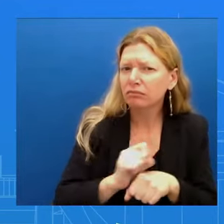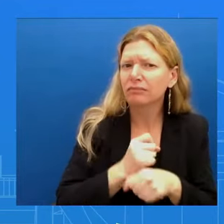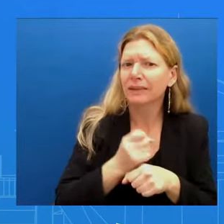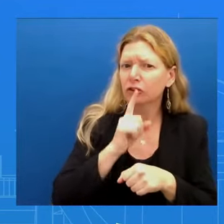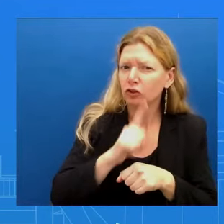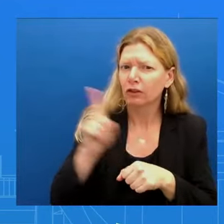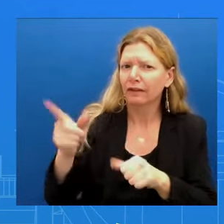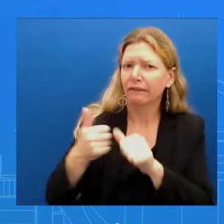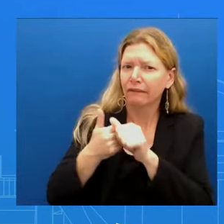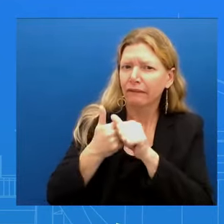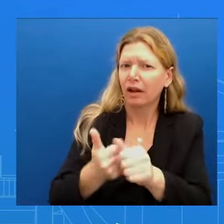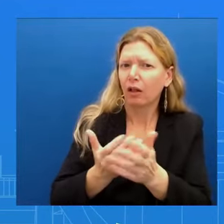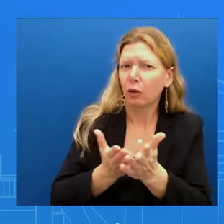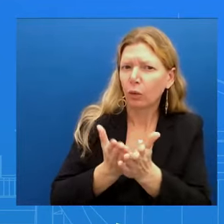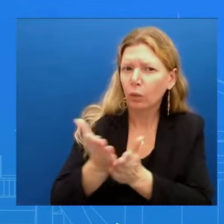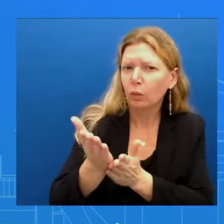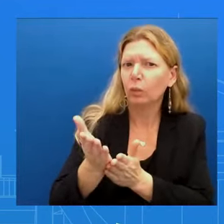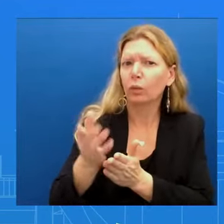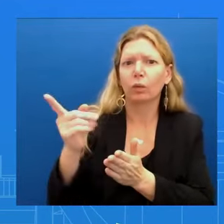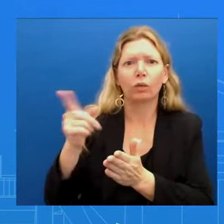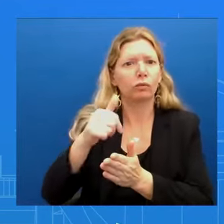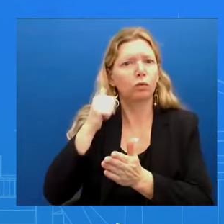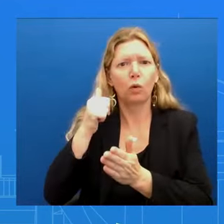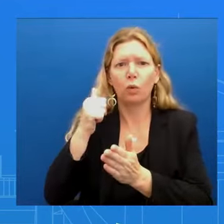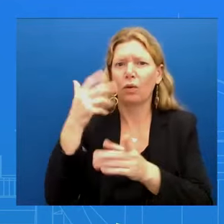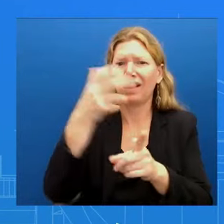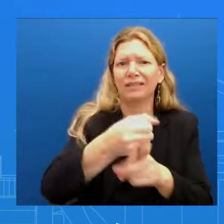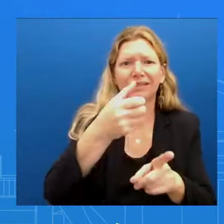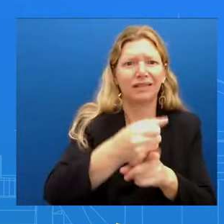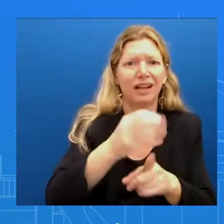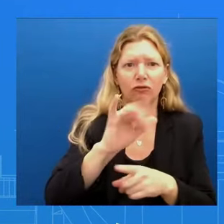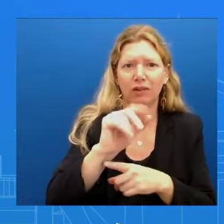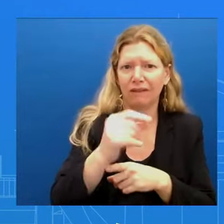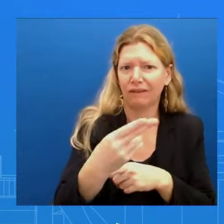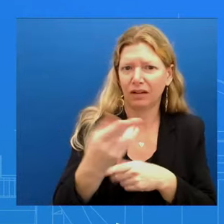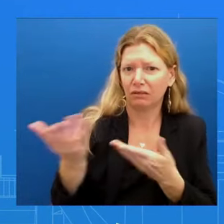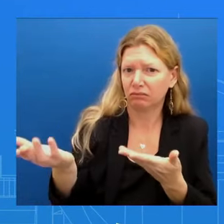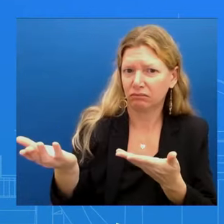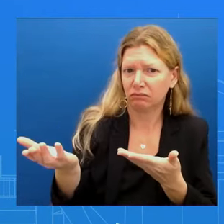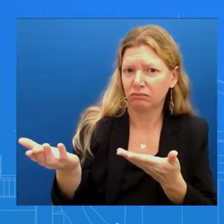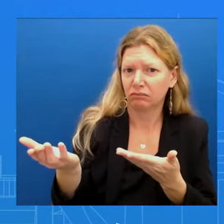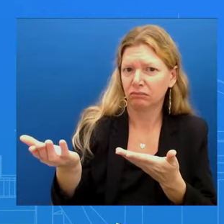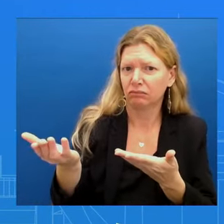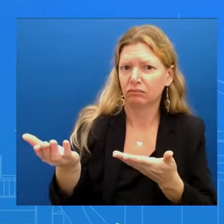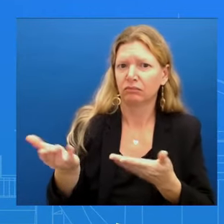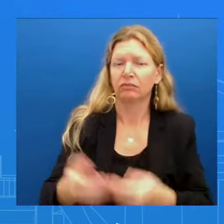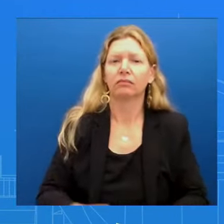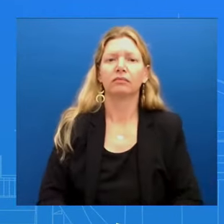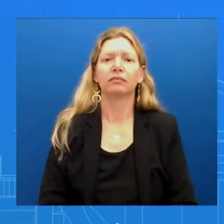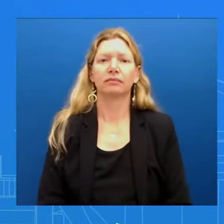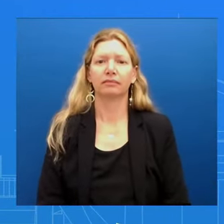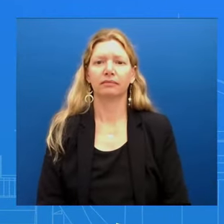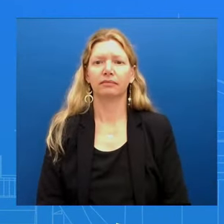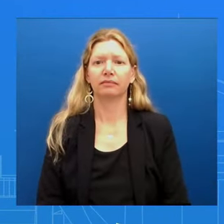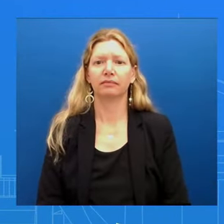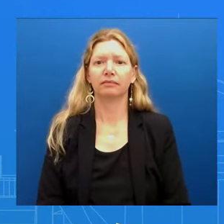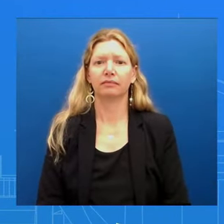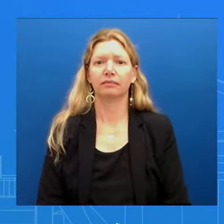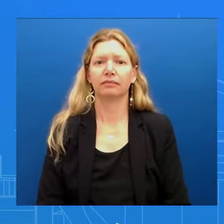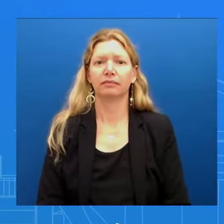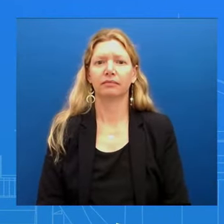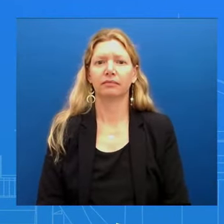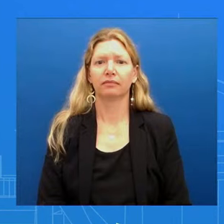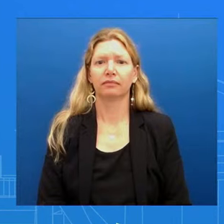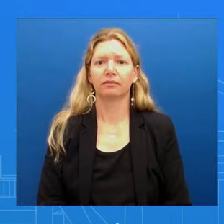in Rafa You know, without taking the necessary steps? Well, I don't think you're all that sorry about pressing me on this But I'll go ahead and...